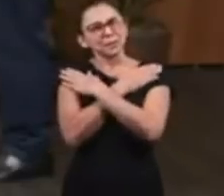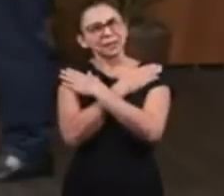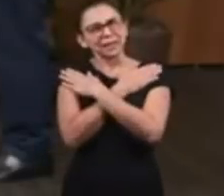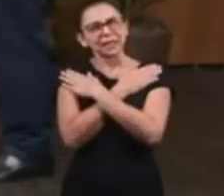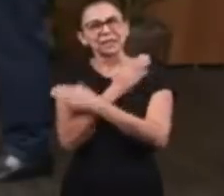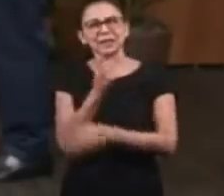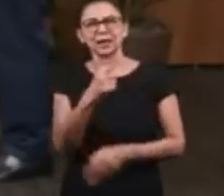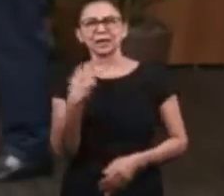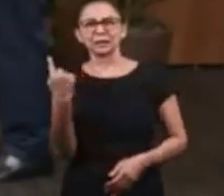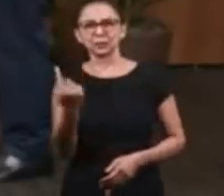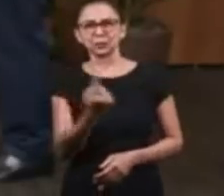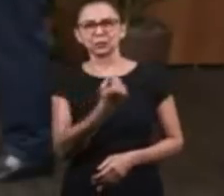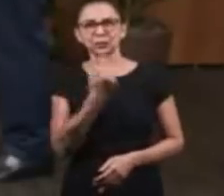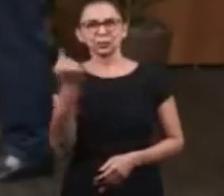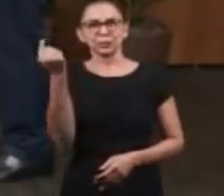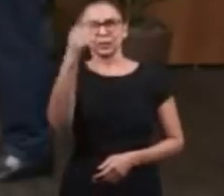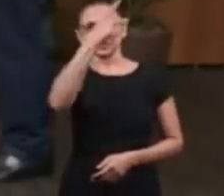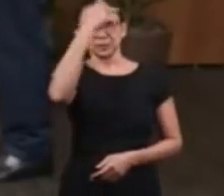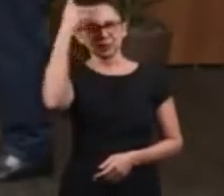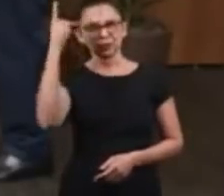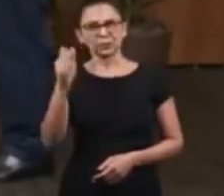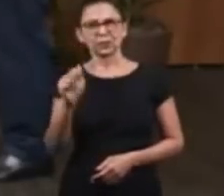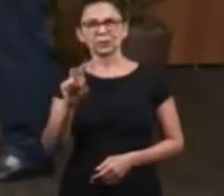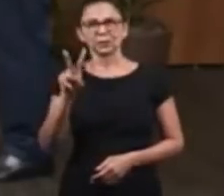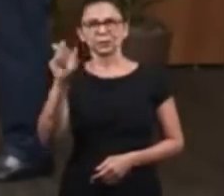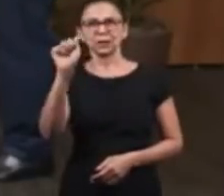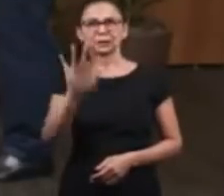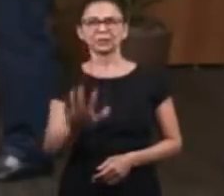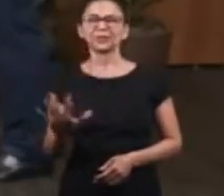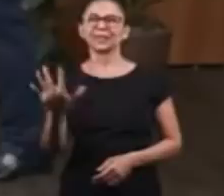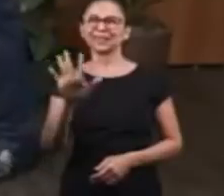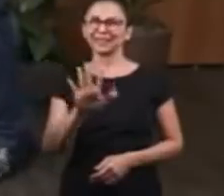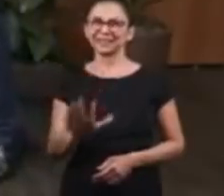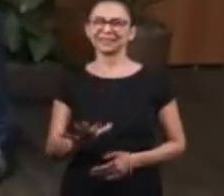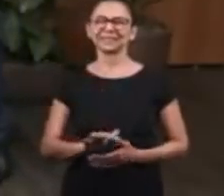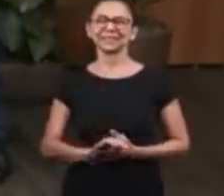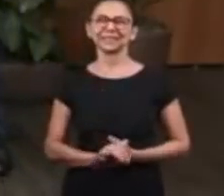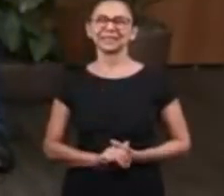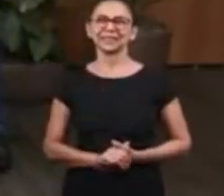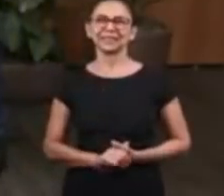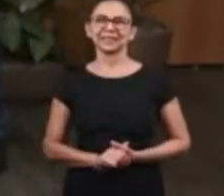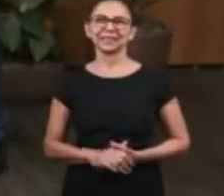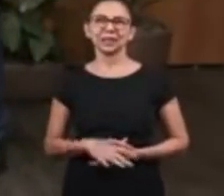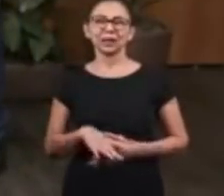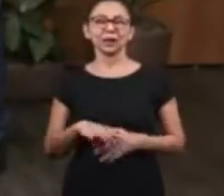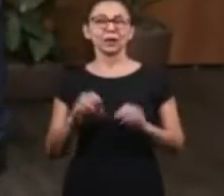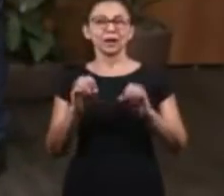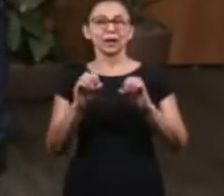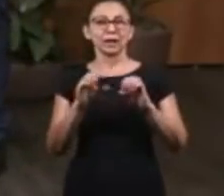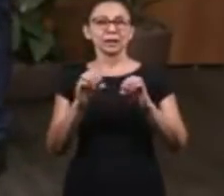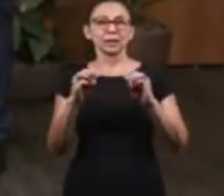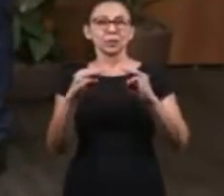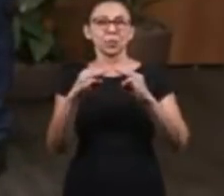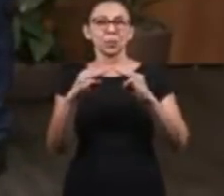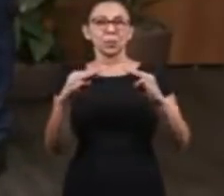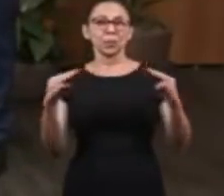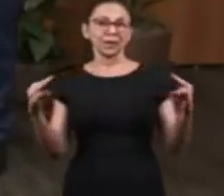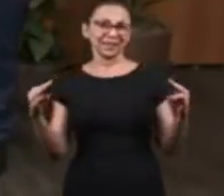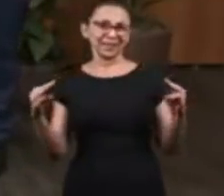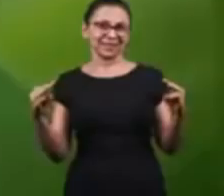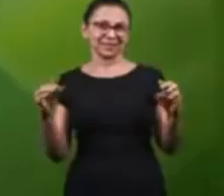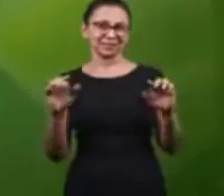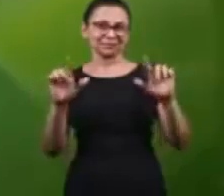A fraternal embrace to the churches in Vale do Aço, glory to God. This is the sketch, Lessons of